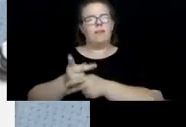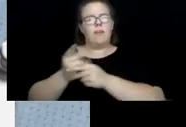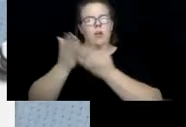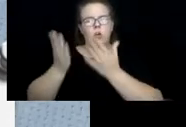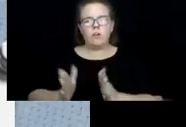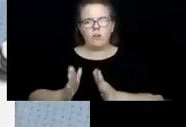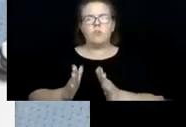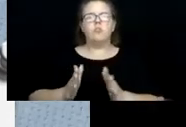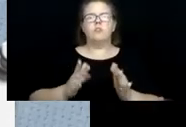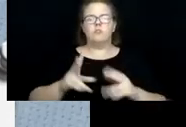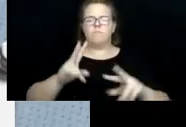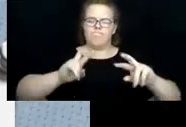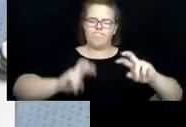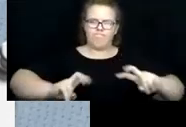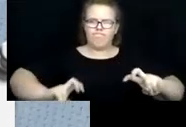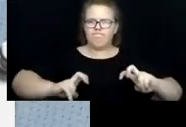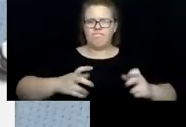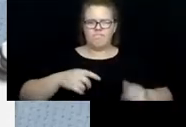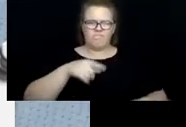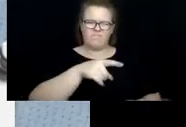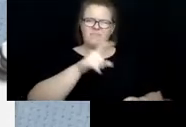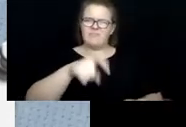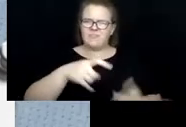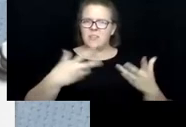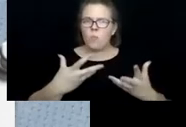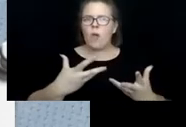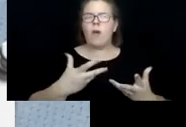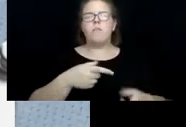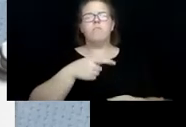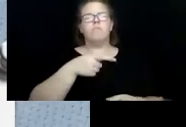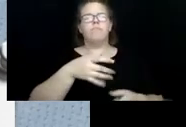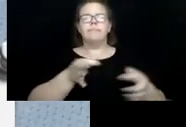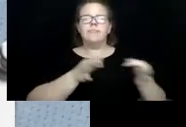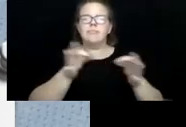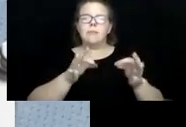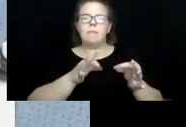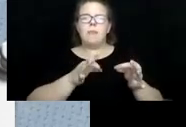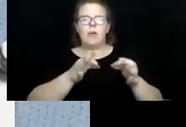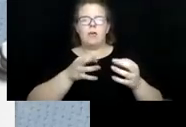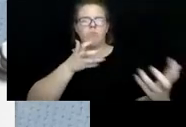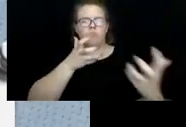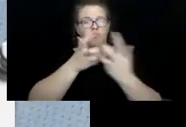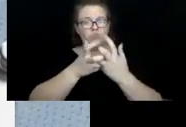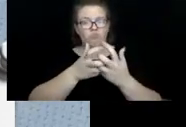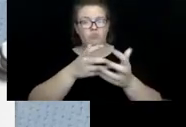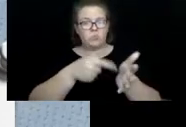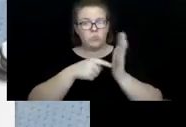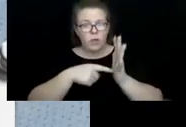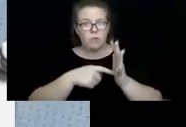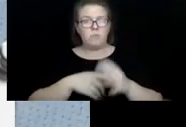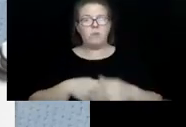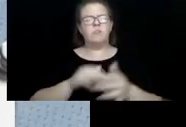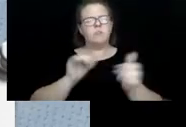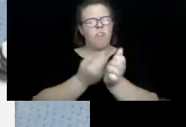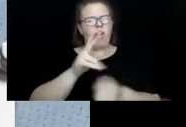assessing what the person needs when they call, explaining eligibility requirements. We follow up with the person when it's necessary. So